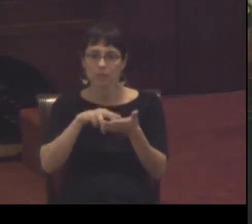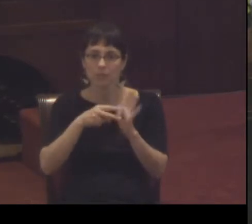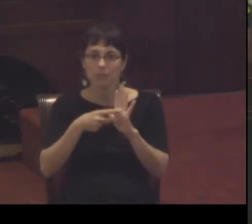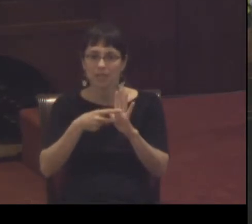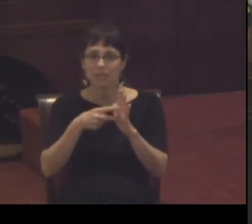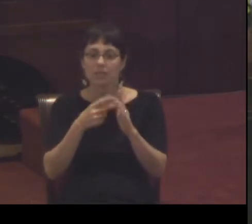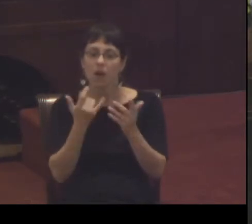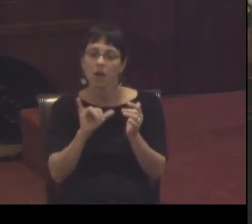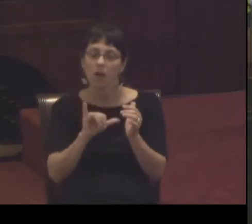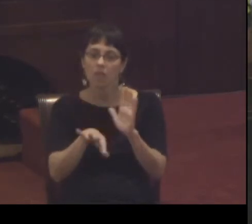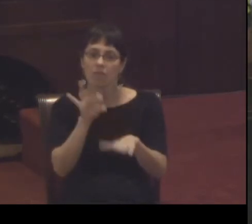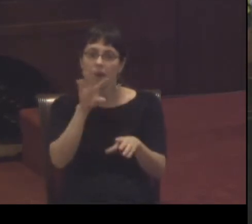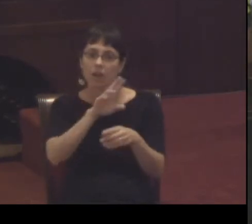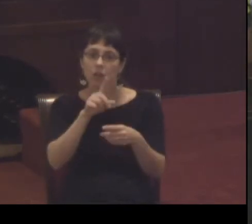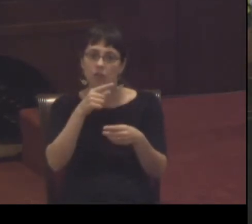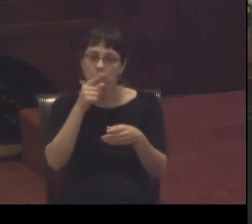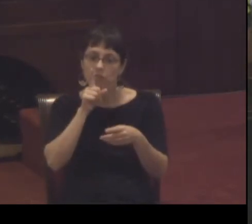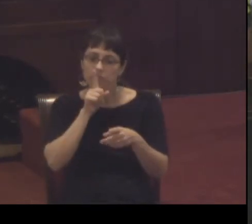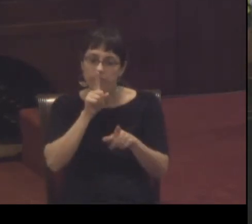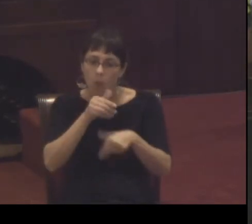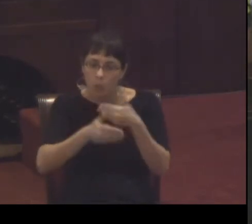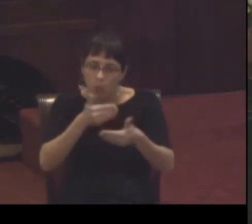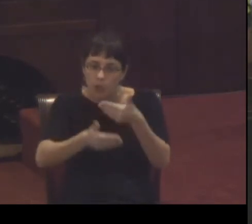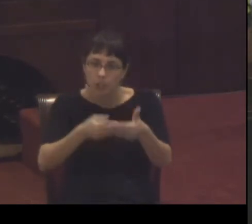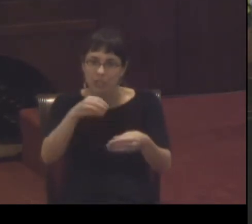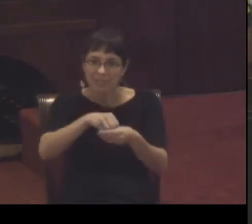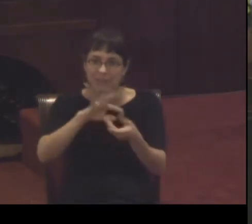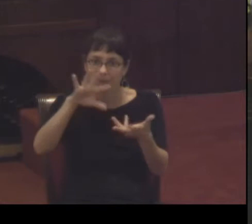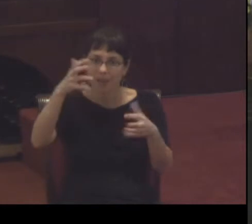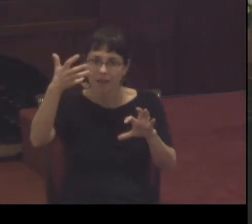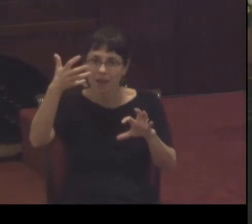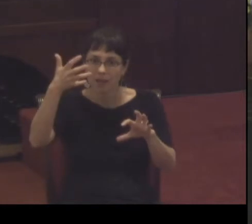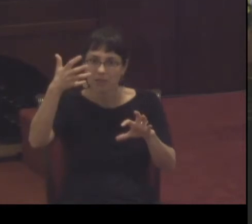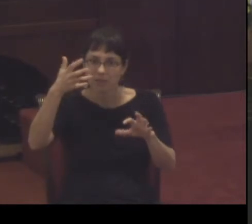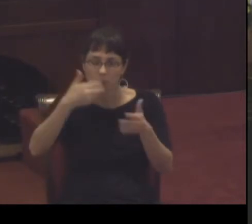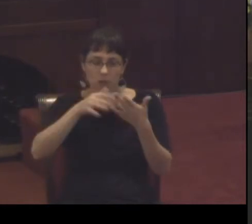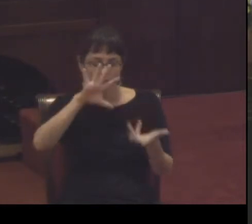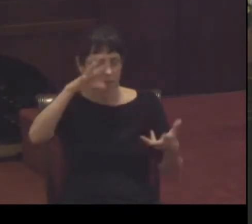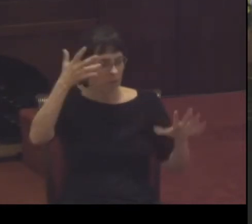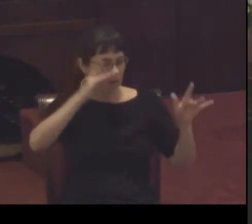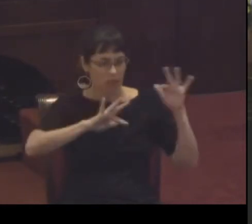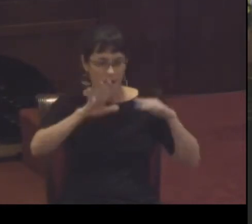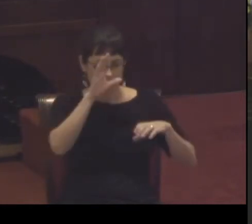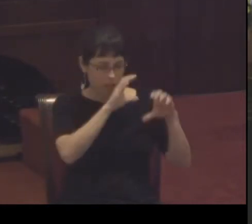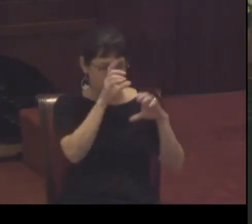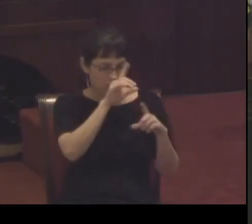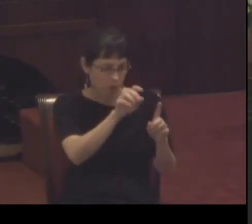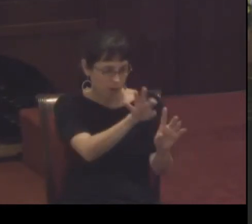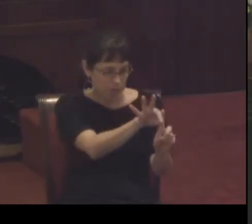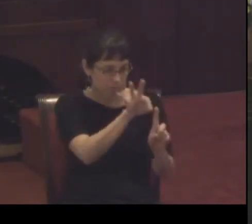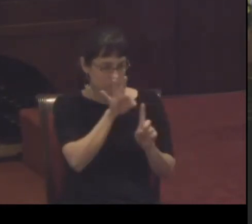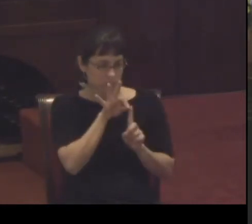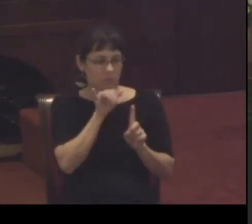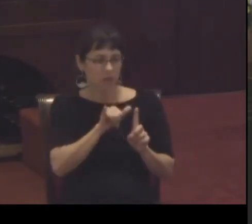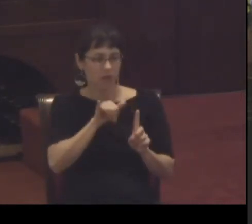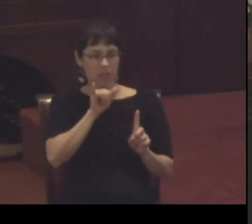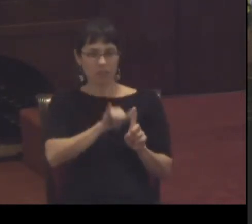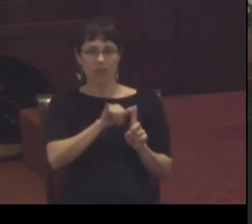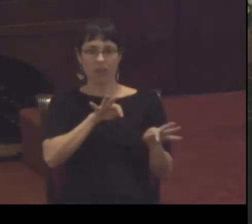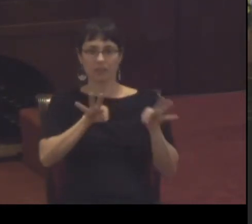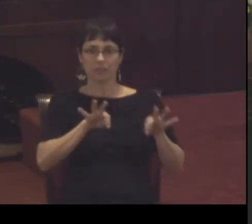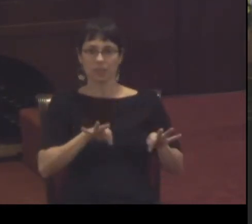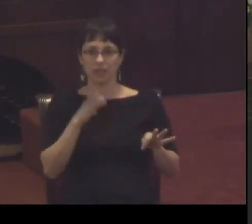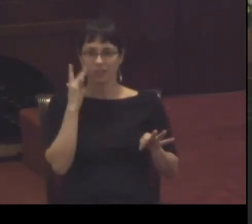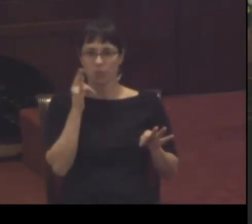chaos it's a universal instinct it's not just theological everyone from the person as far